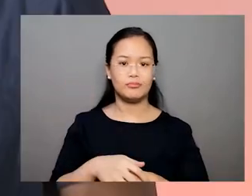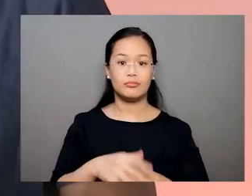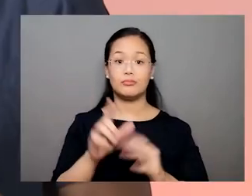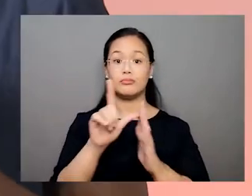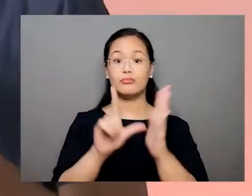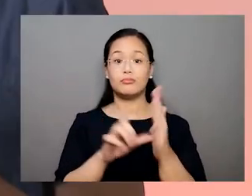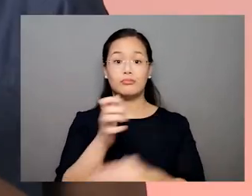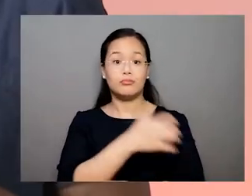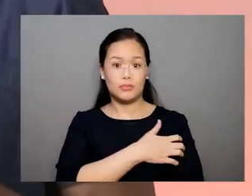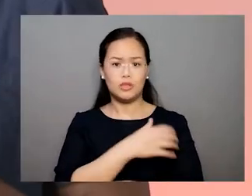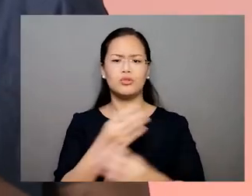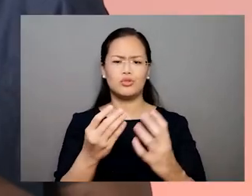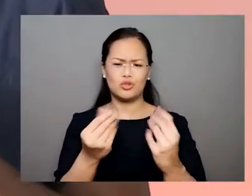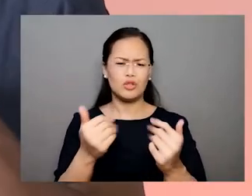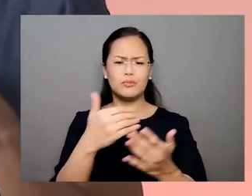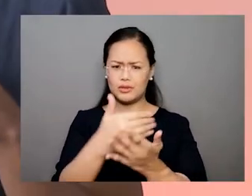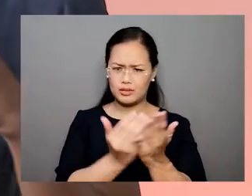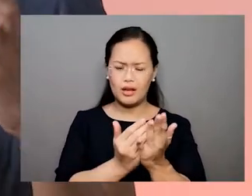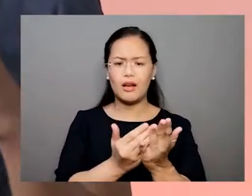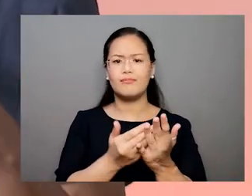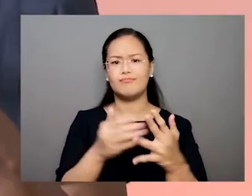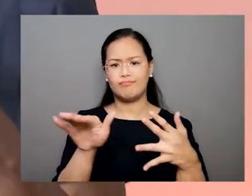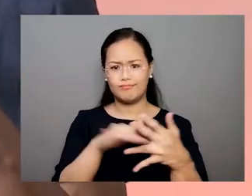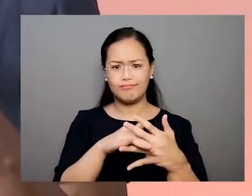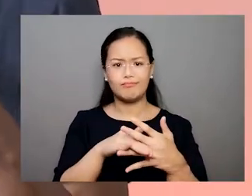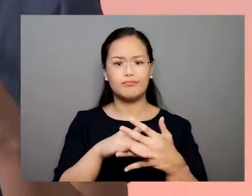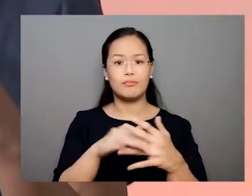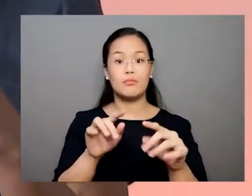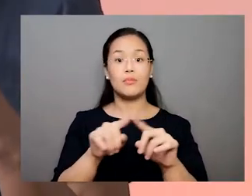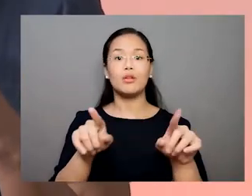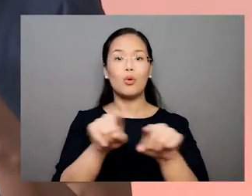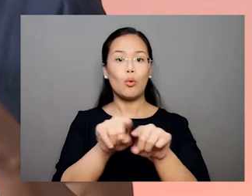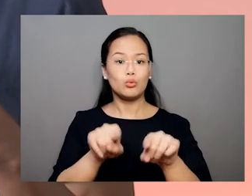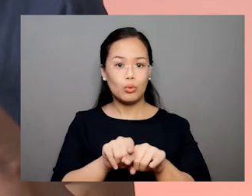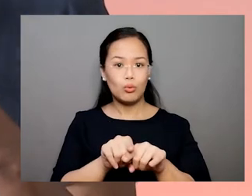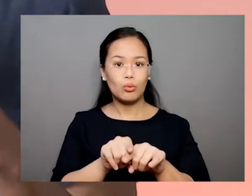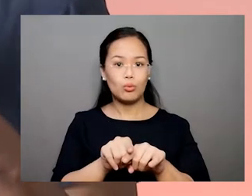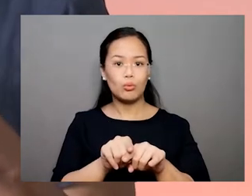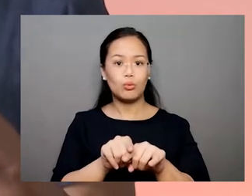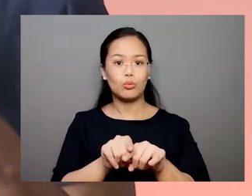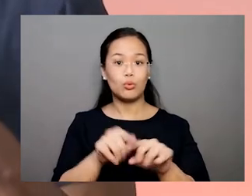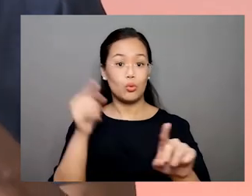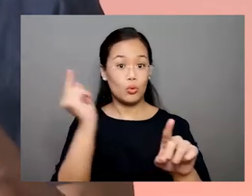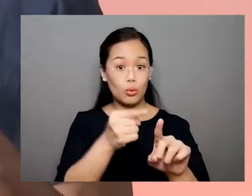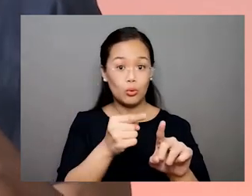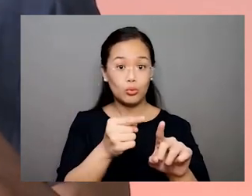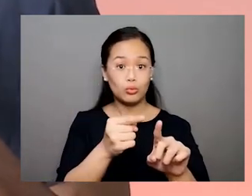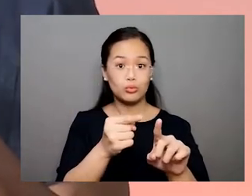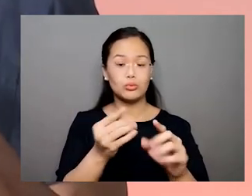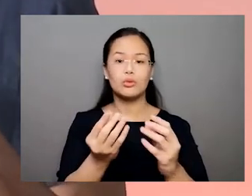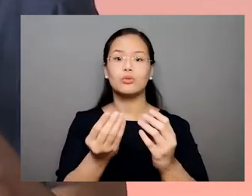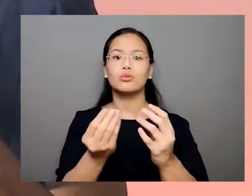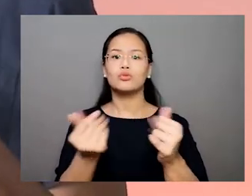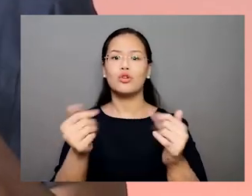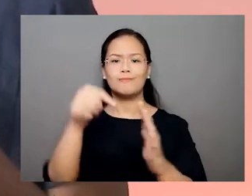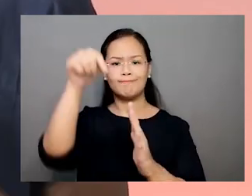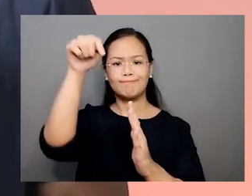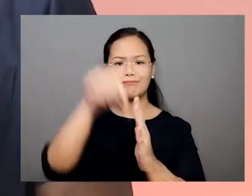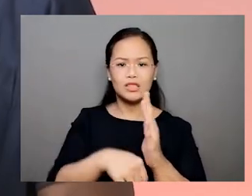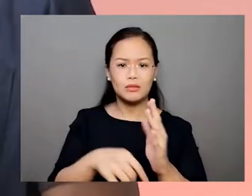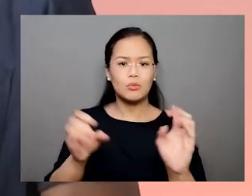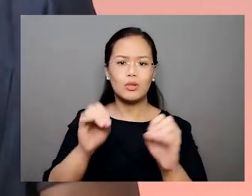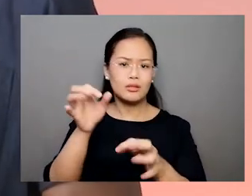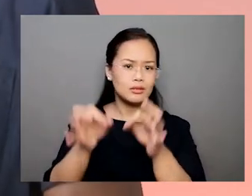Legal empowerment addresses specific cases, but it also tackles grave societal